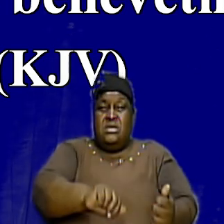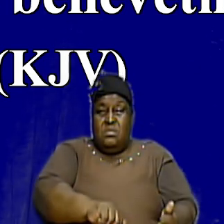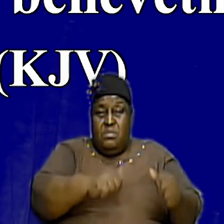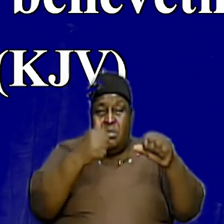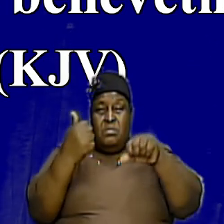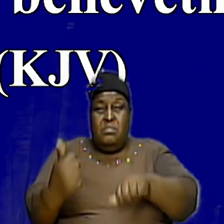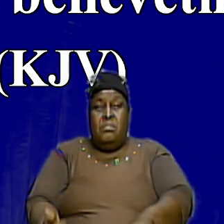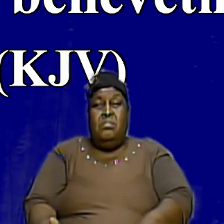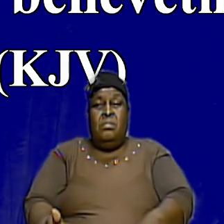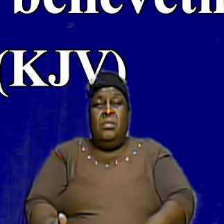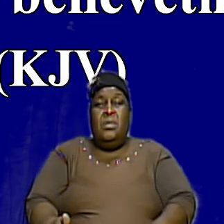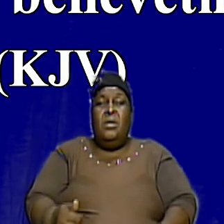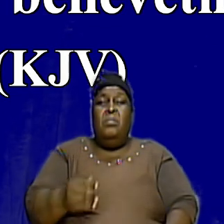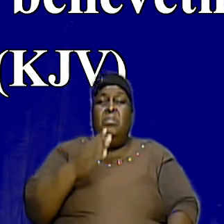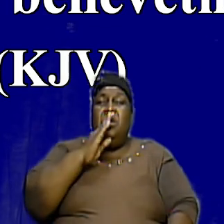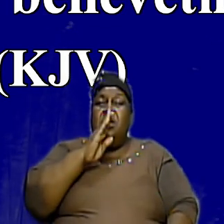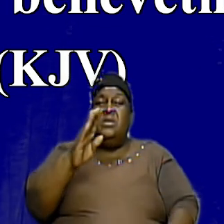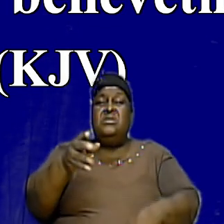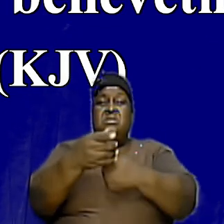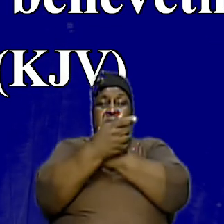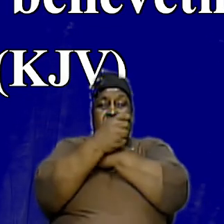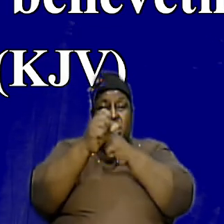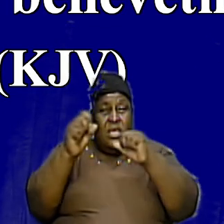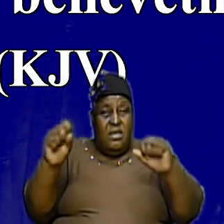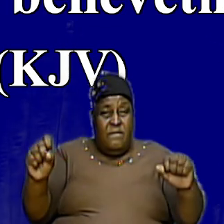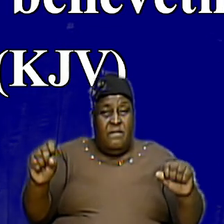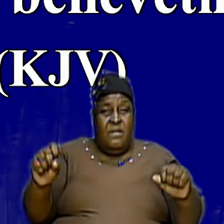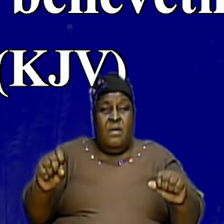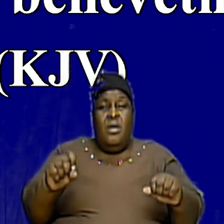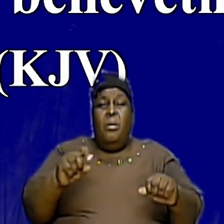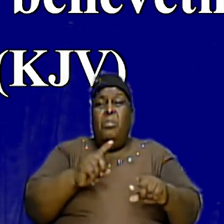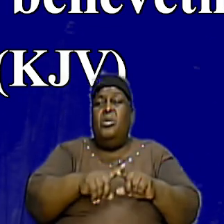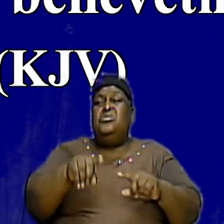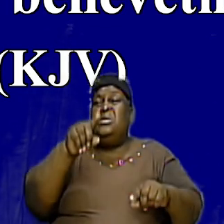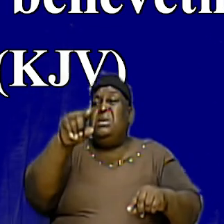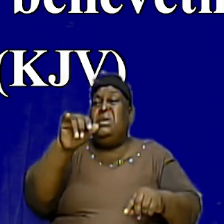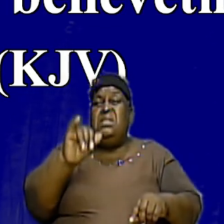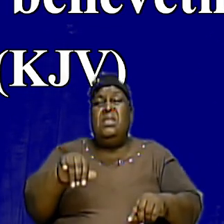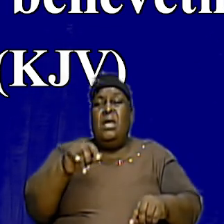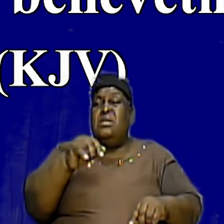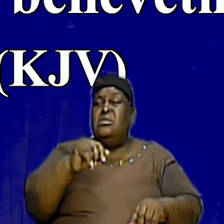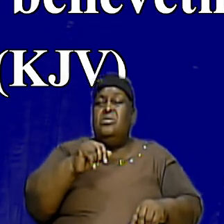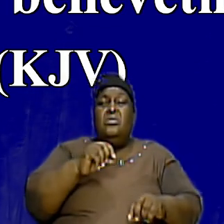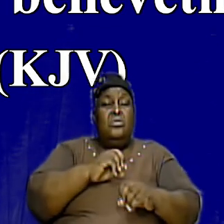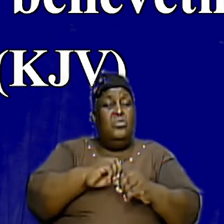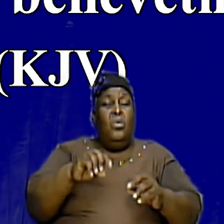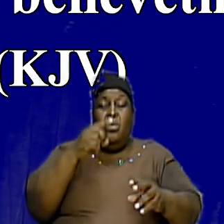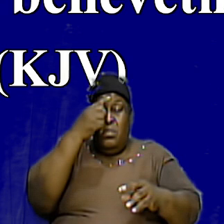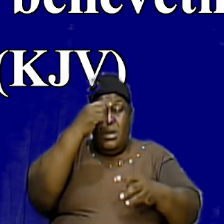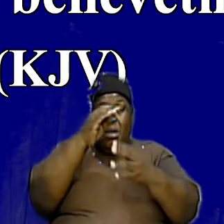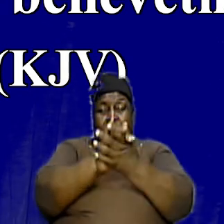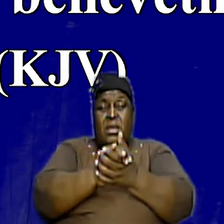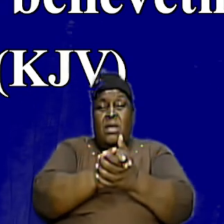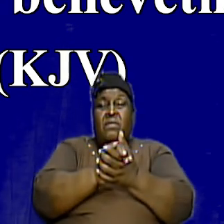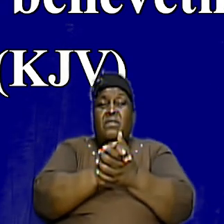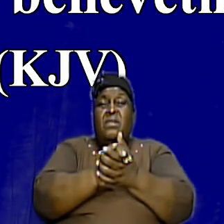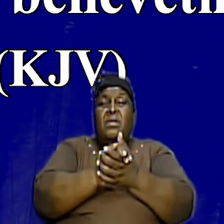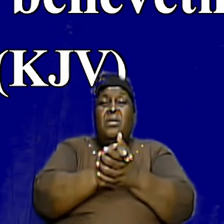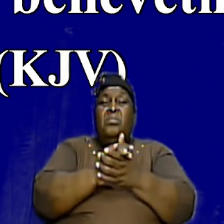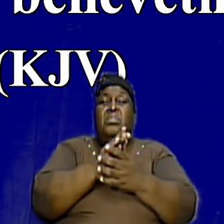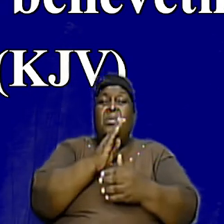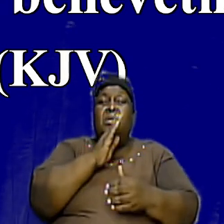is baptized shall be saved but he that believeth not shall